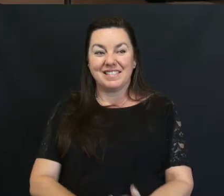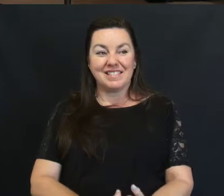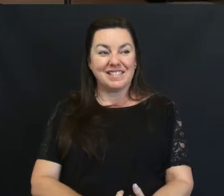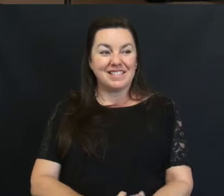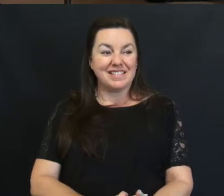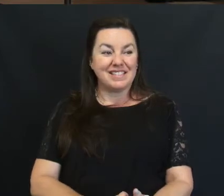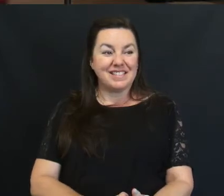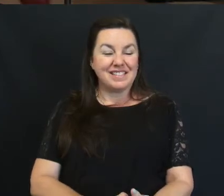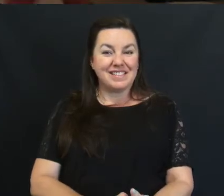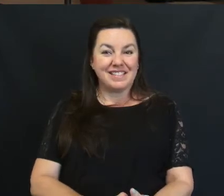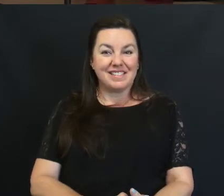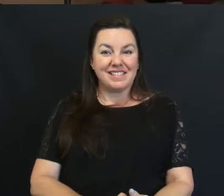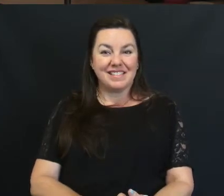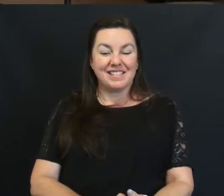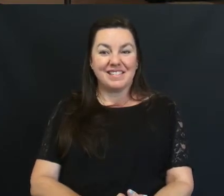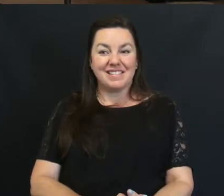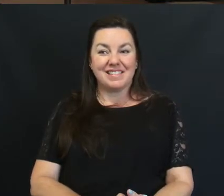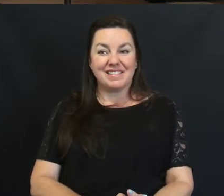Thank you Tina